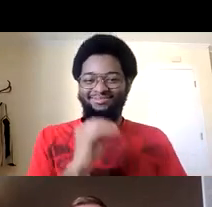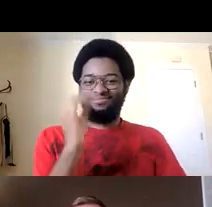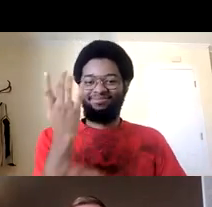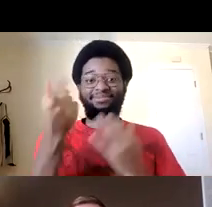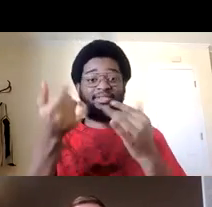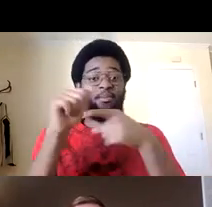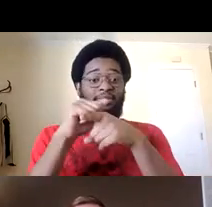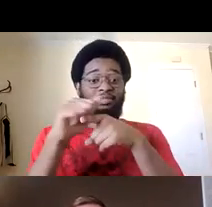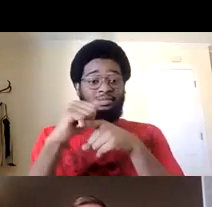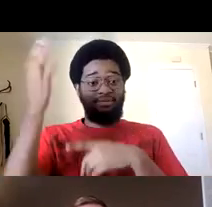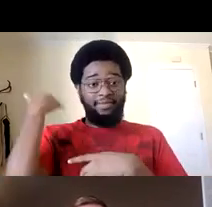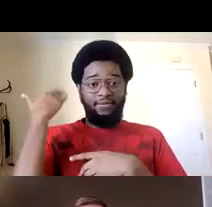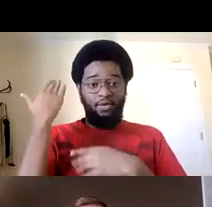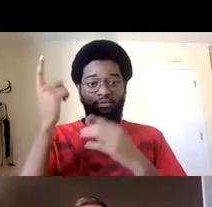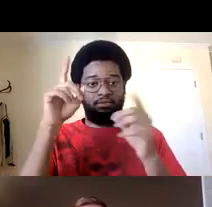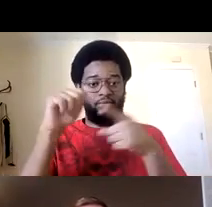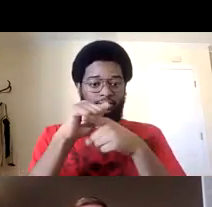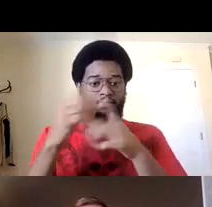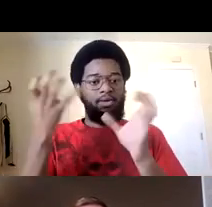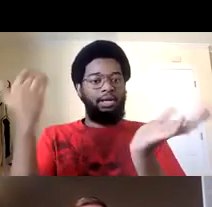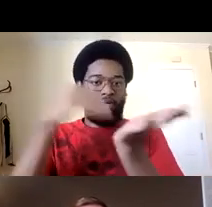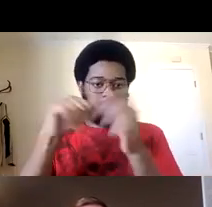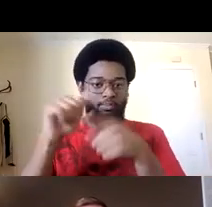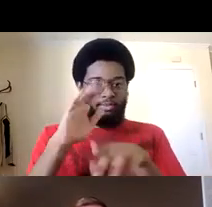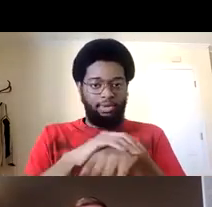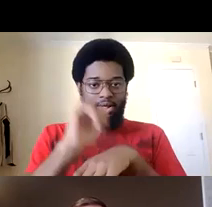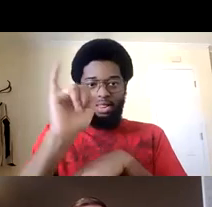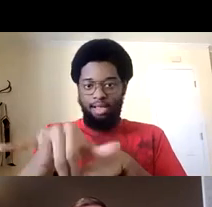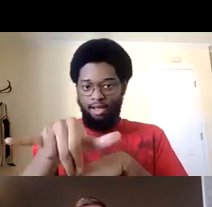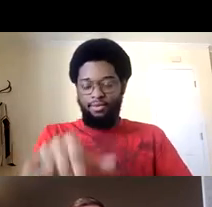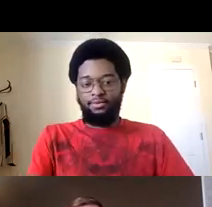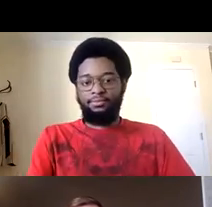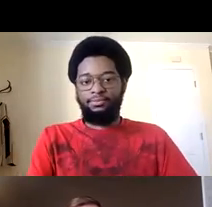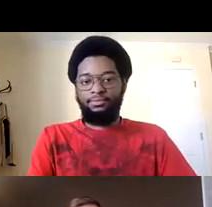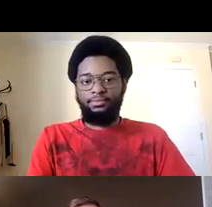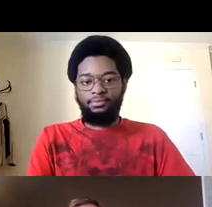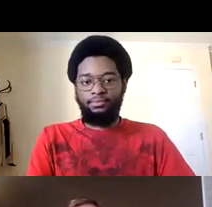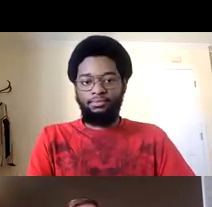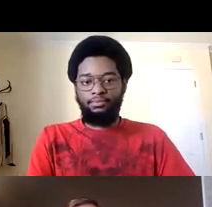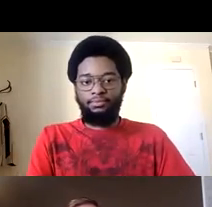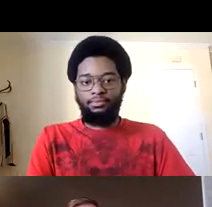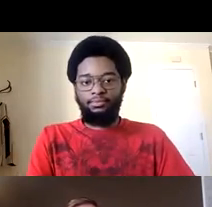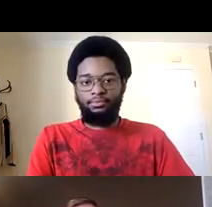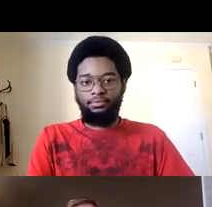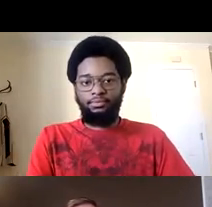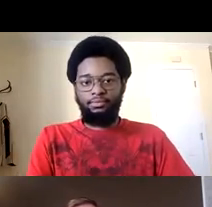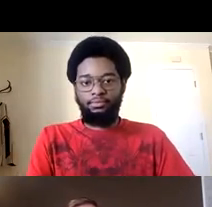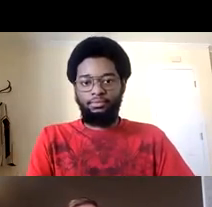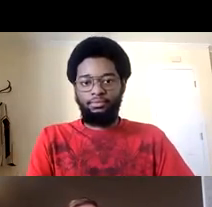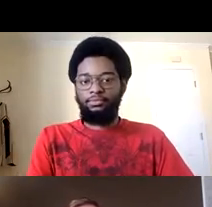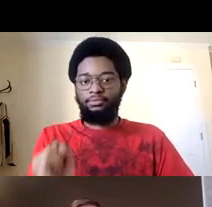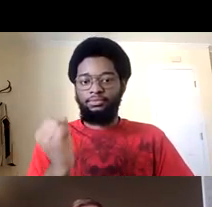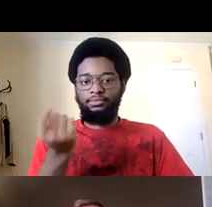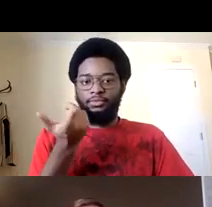i chose football i support that so we practice those phrases this is an opportunity for us to